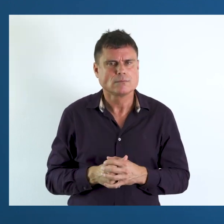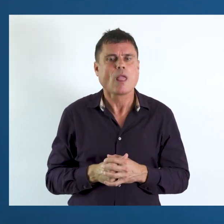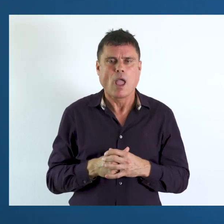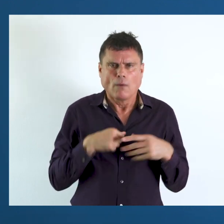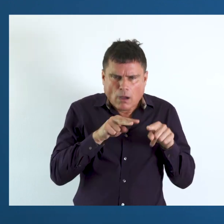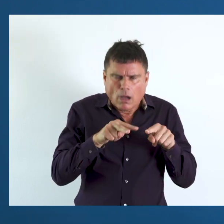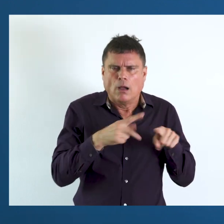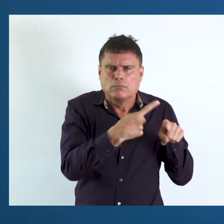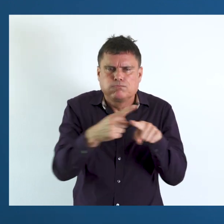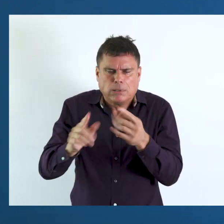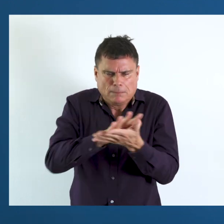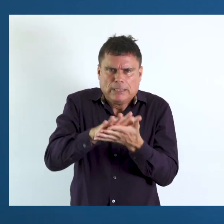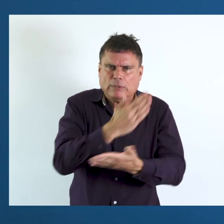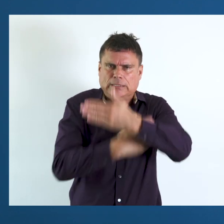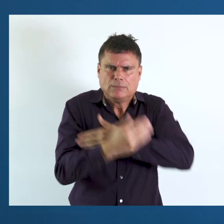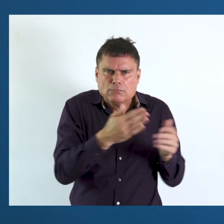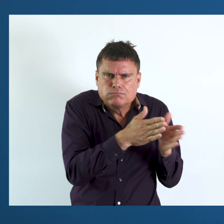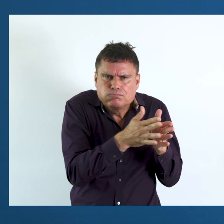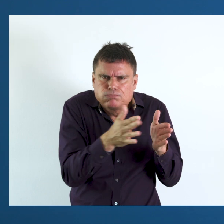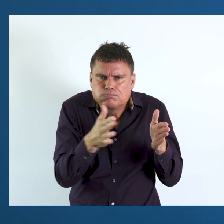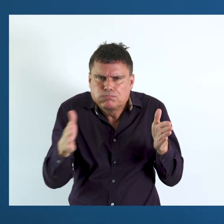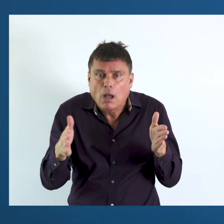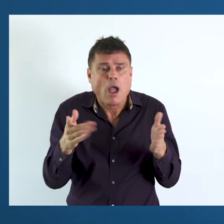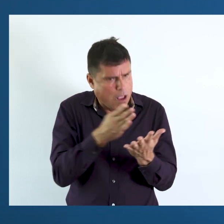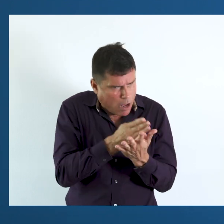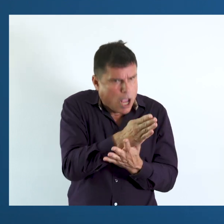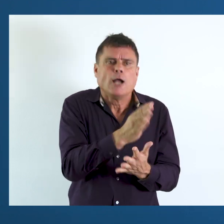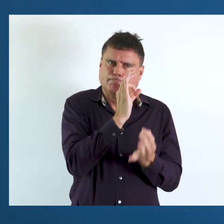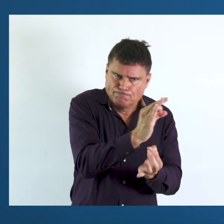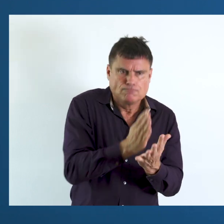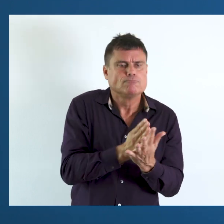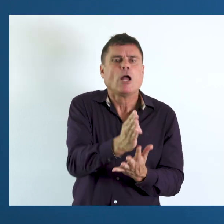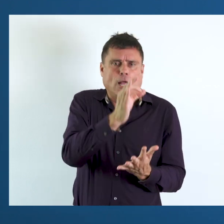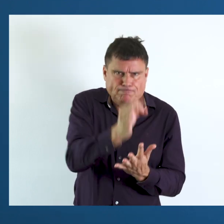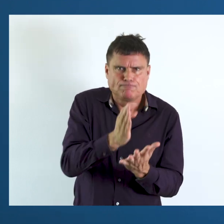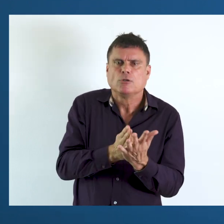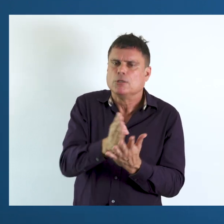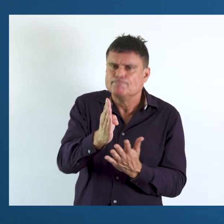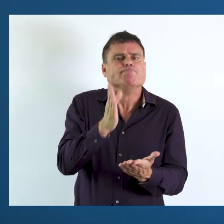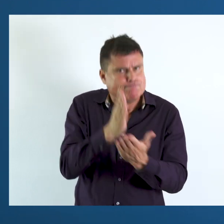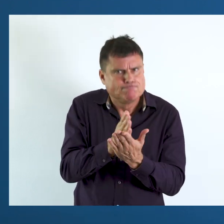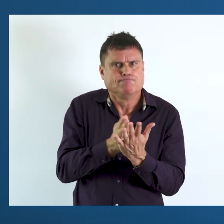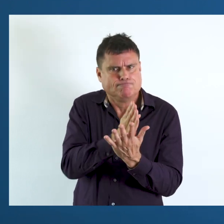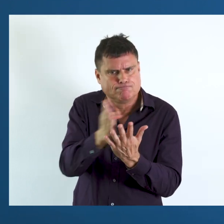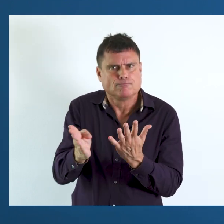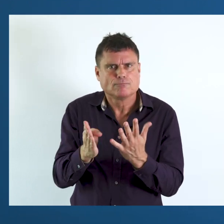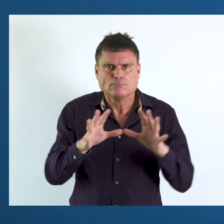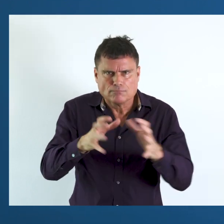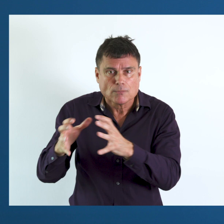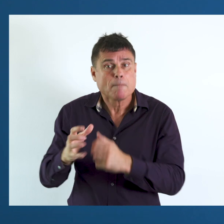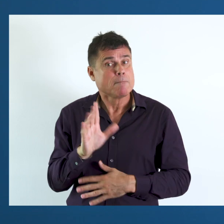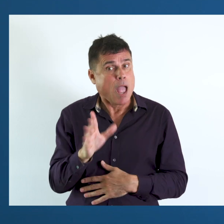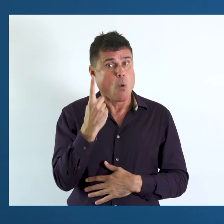So, what do we have here? We have multiple definitions of disability, and each one of them is a valid,